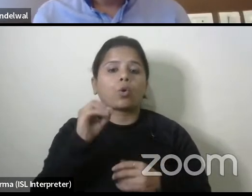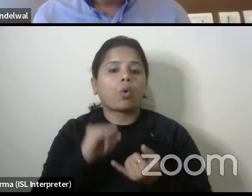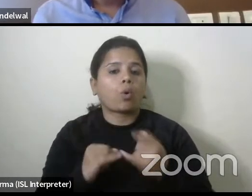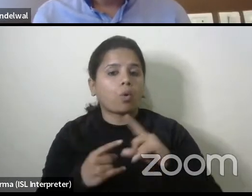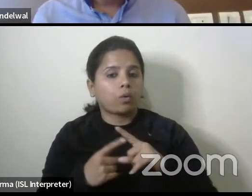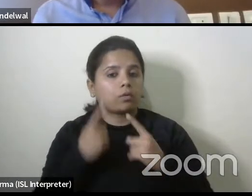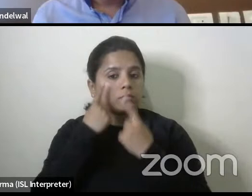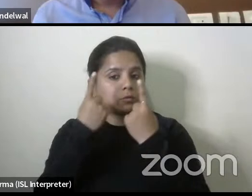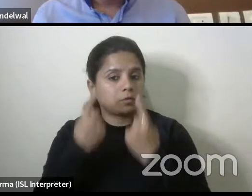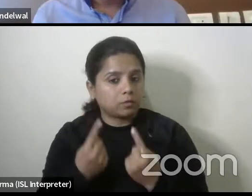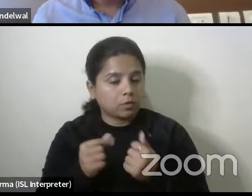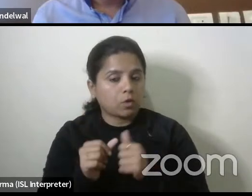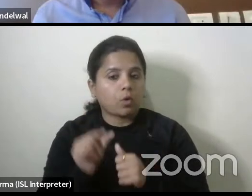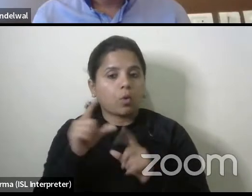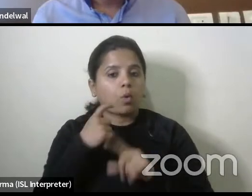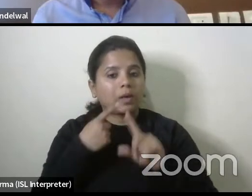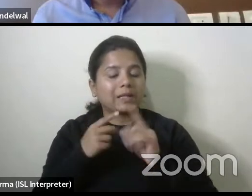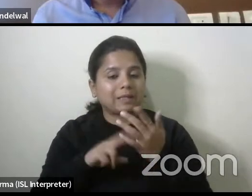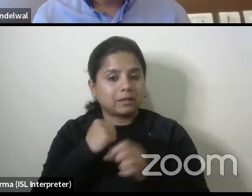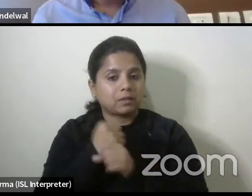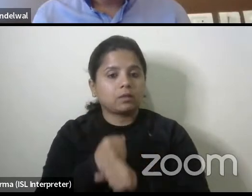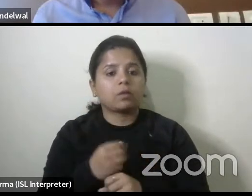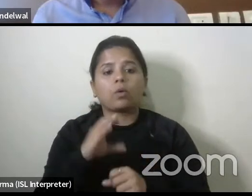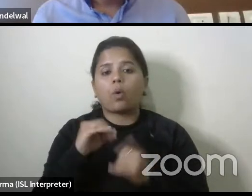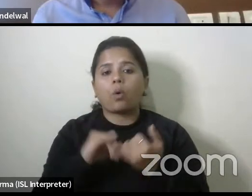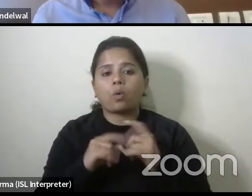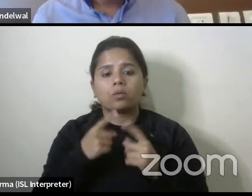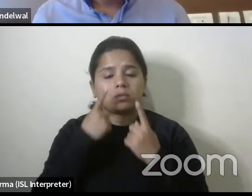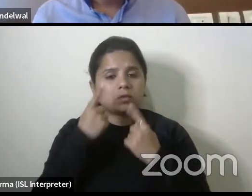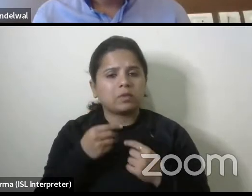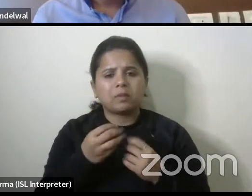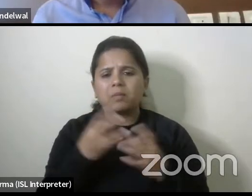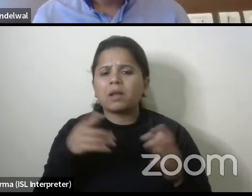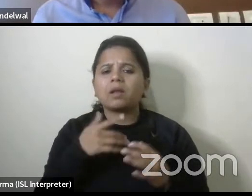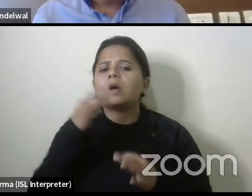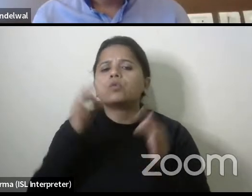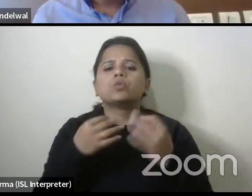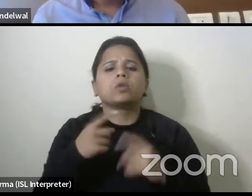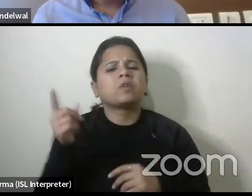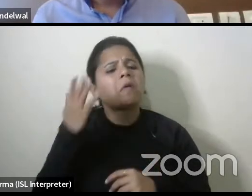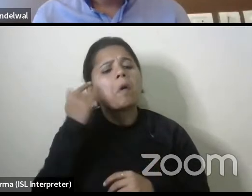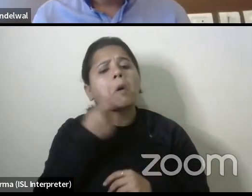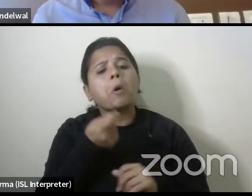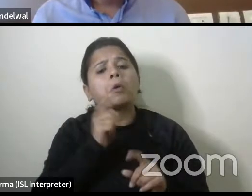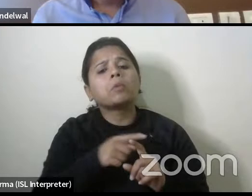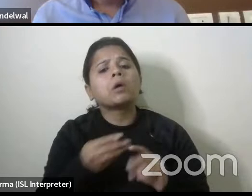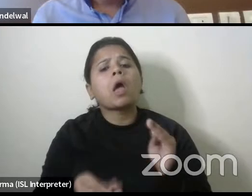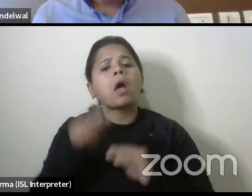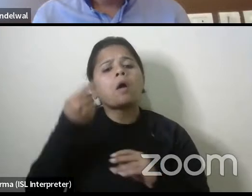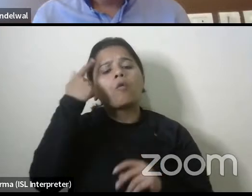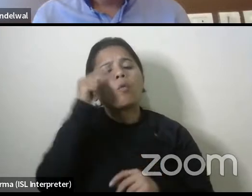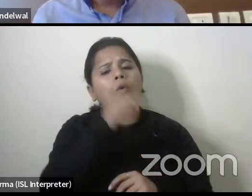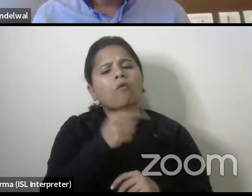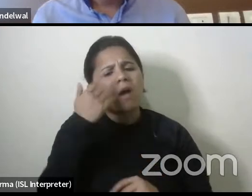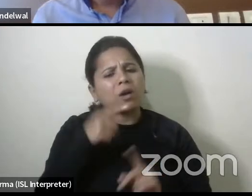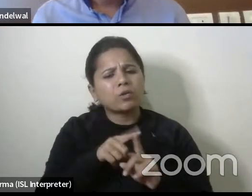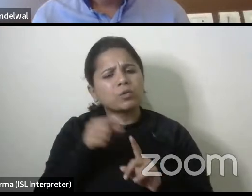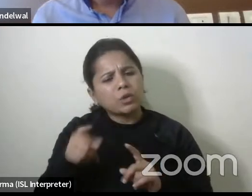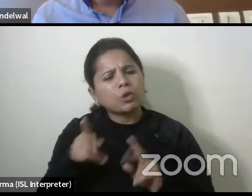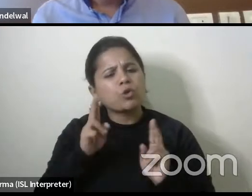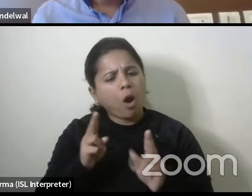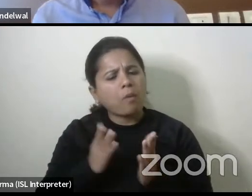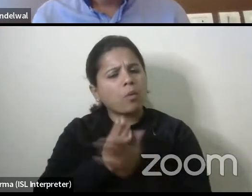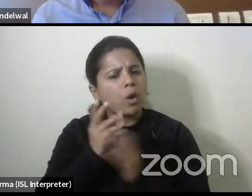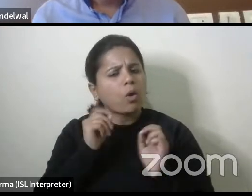then uh you know at cost auditing a lot of these costs don't get justified they're like why do you want to spend extra for this why can't we just do it the normal way